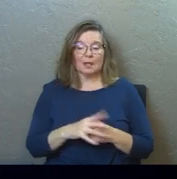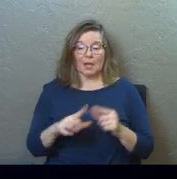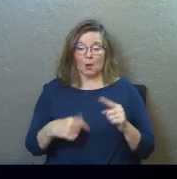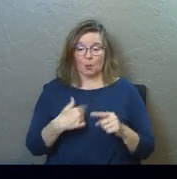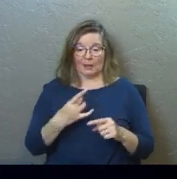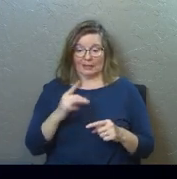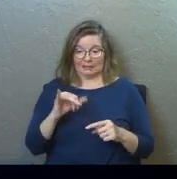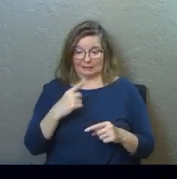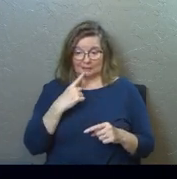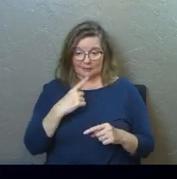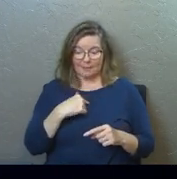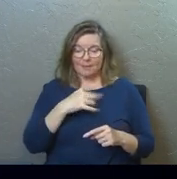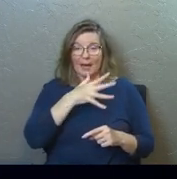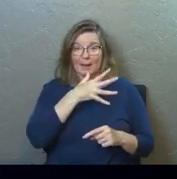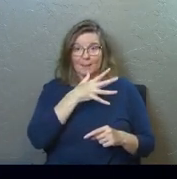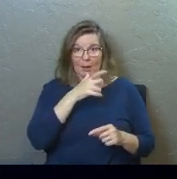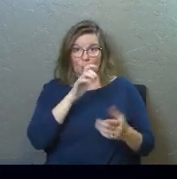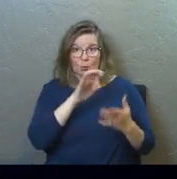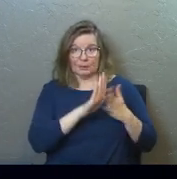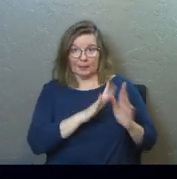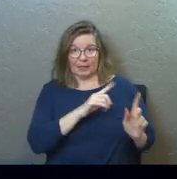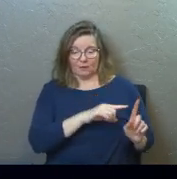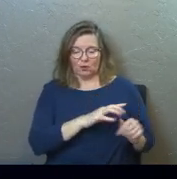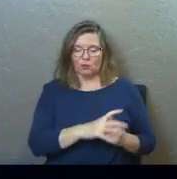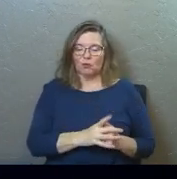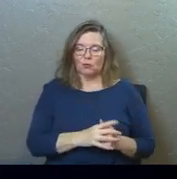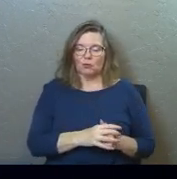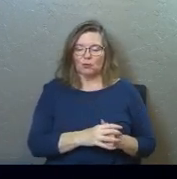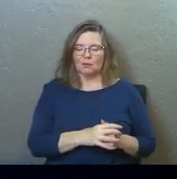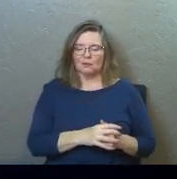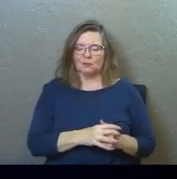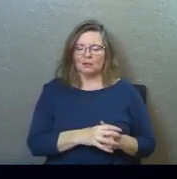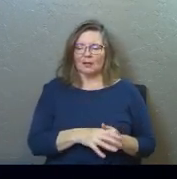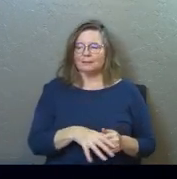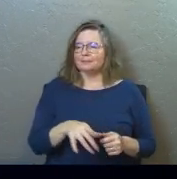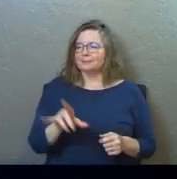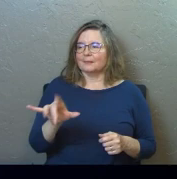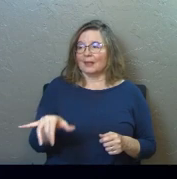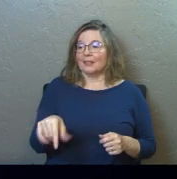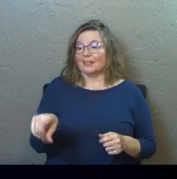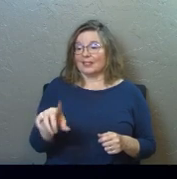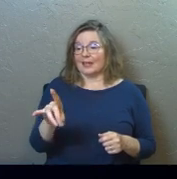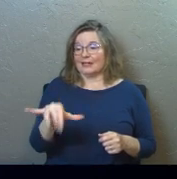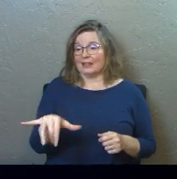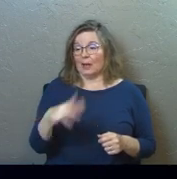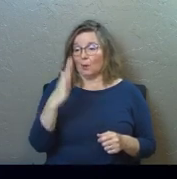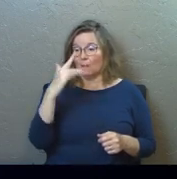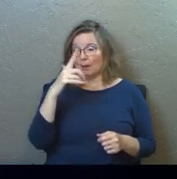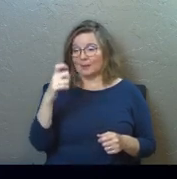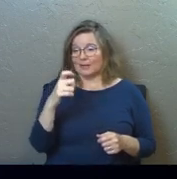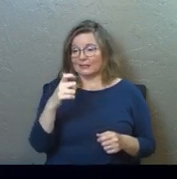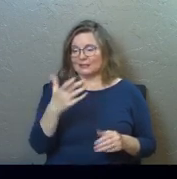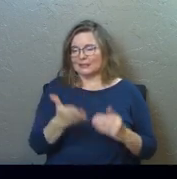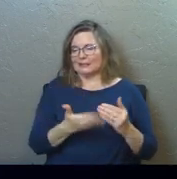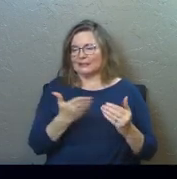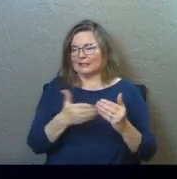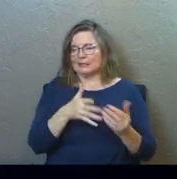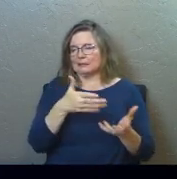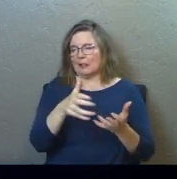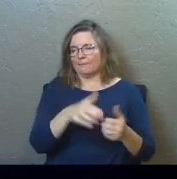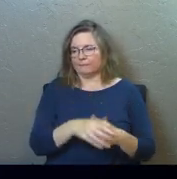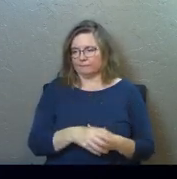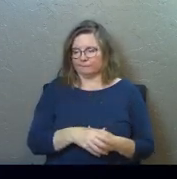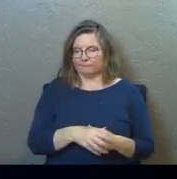when they did, I remember my mom, who's a believer, and she was like, they did that because it's an easy